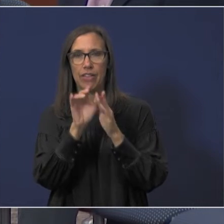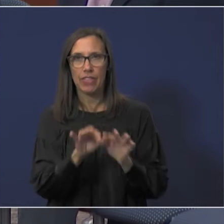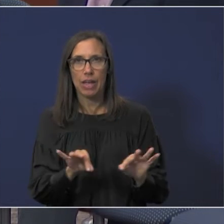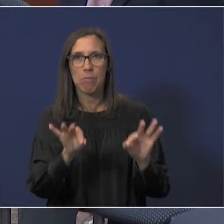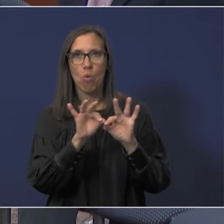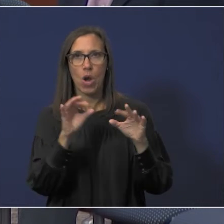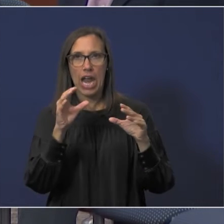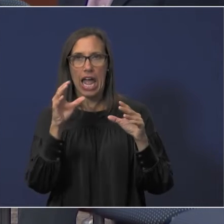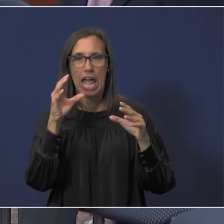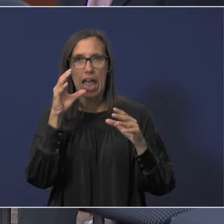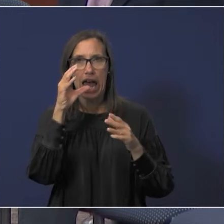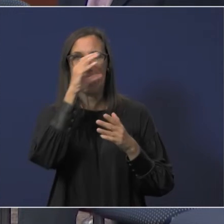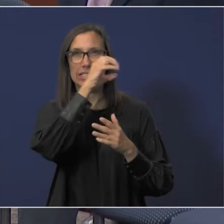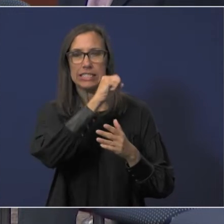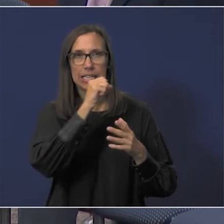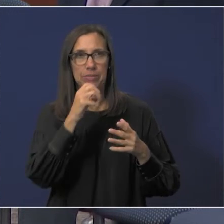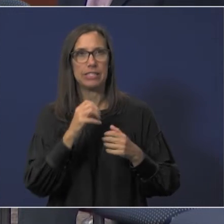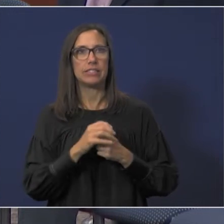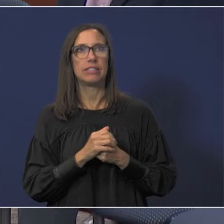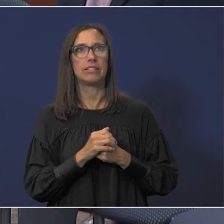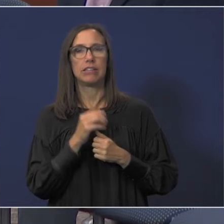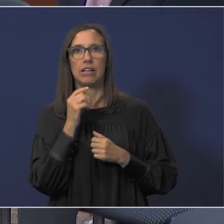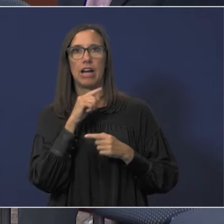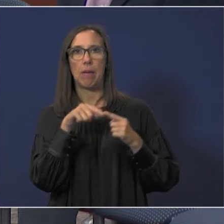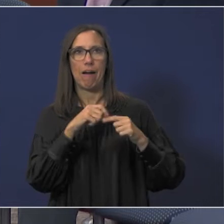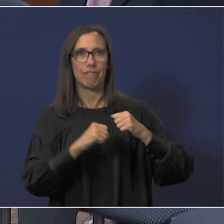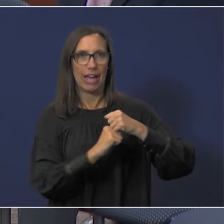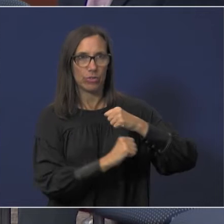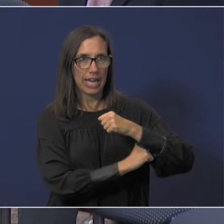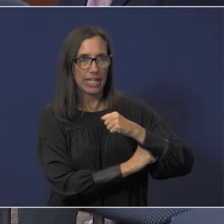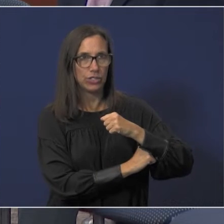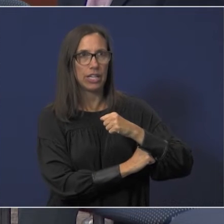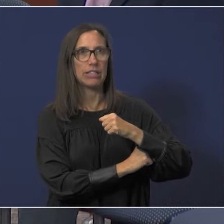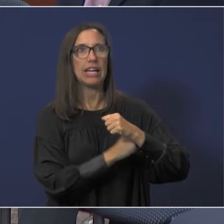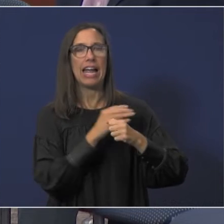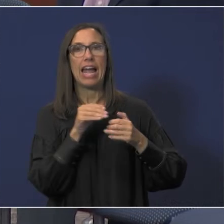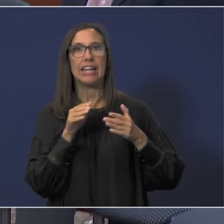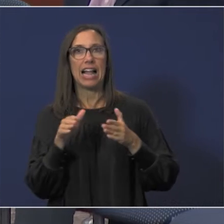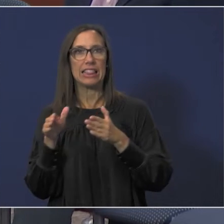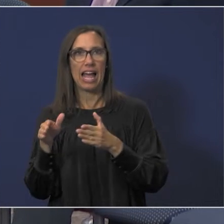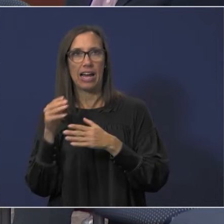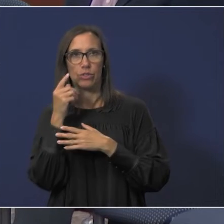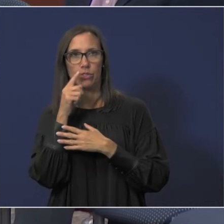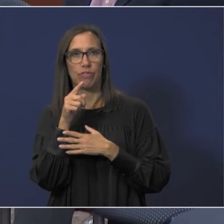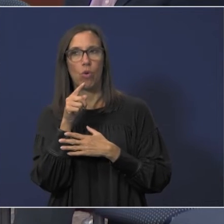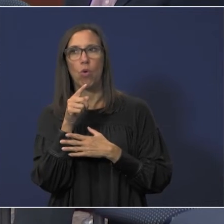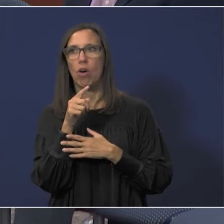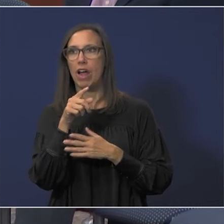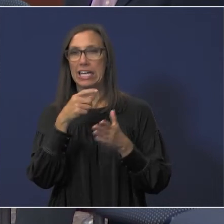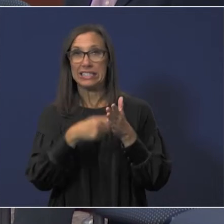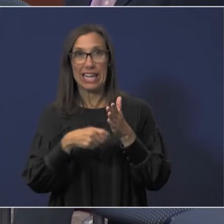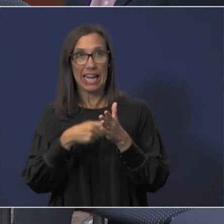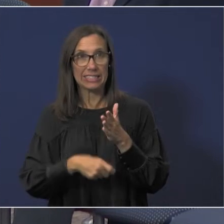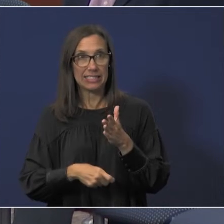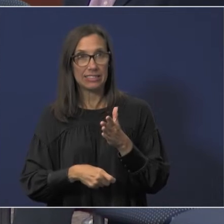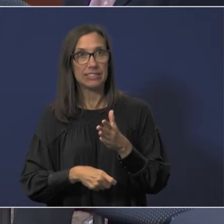estimates that karen mentioned earlier about foundation um and allowance for uh taxes